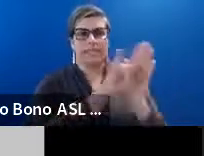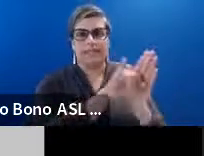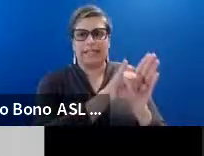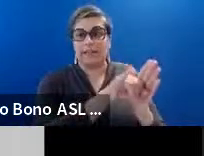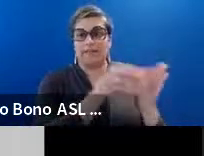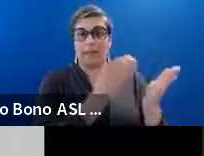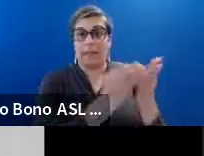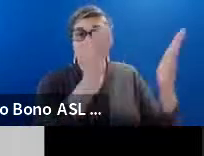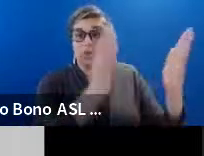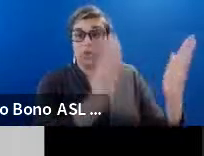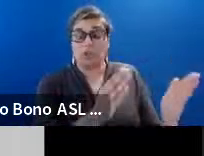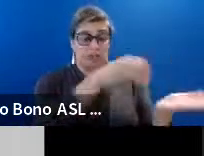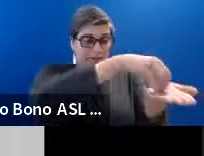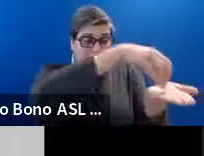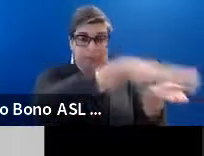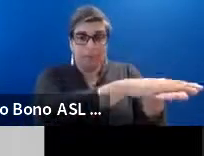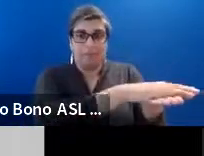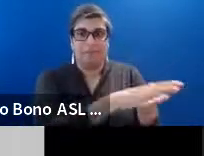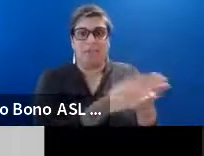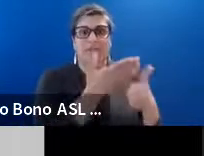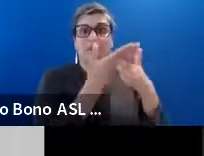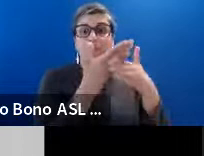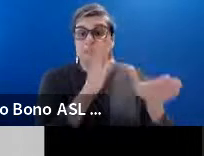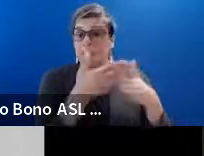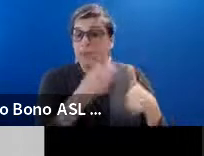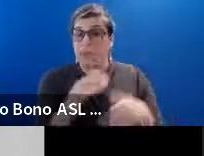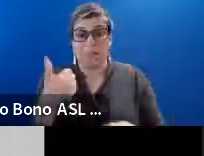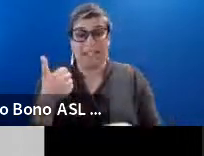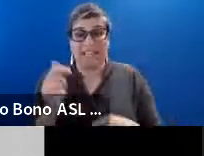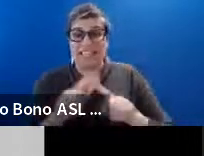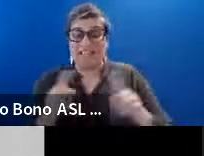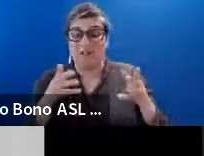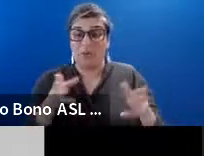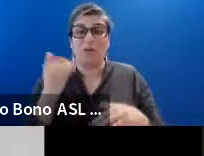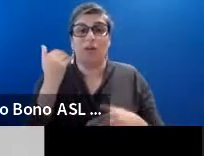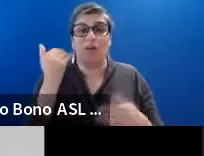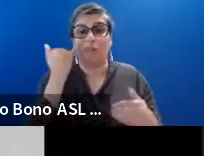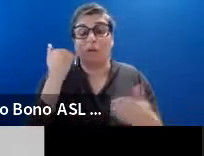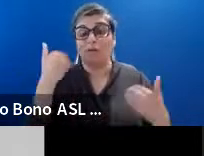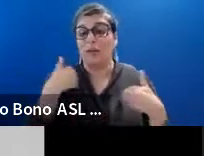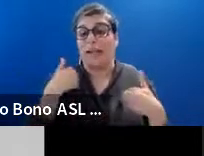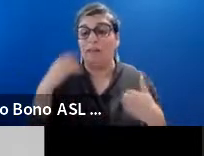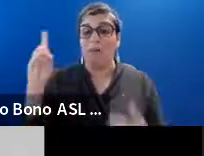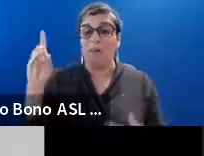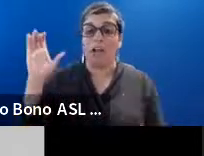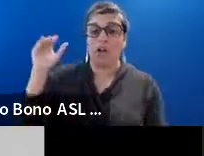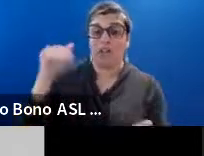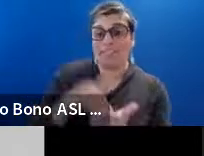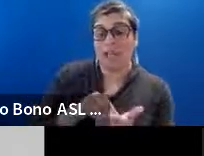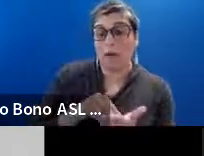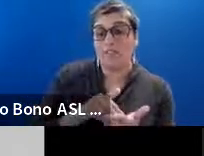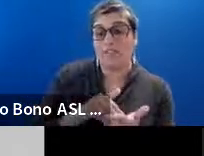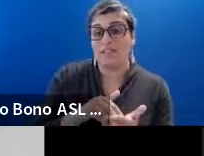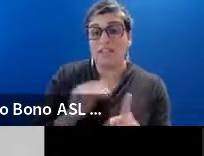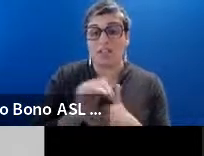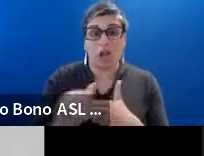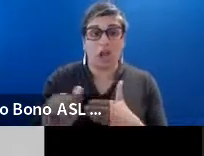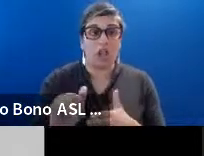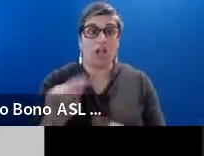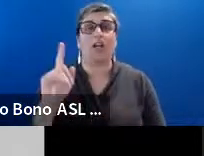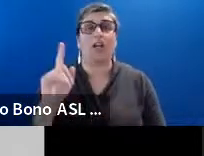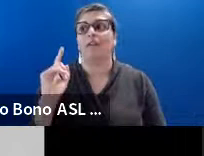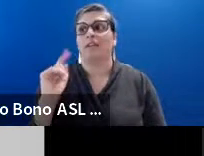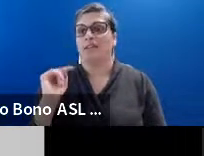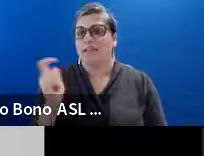Um. And then you can split it up to 10 different ways. So if you have $100,000 tax credit certificate. You can split it. know. 10